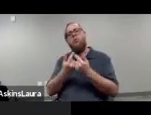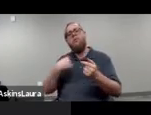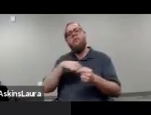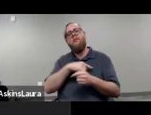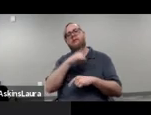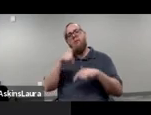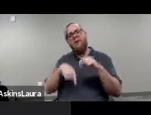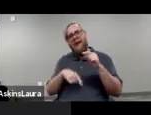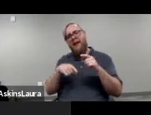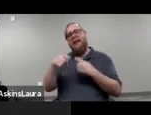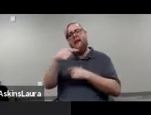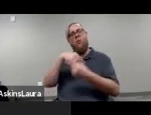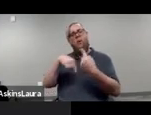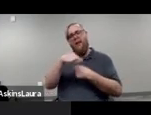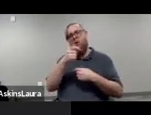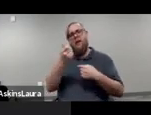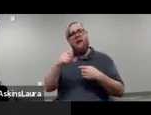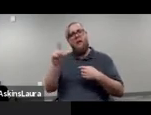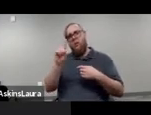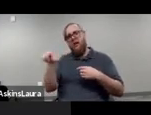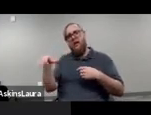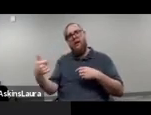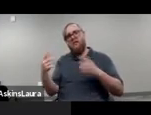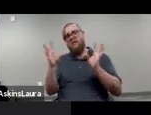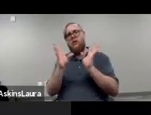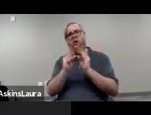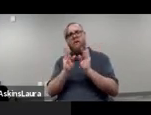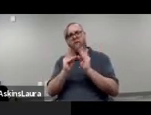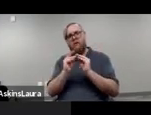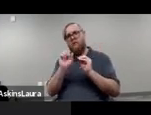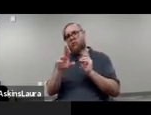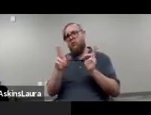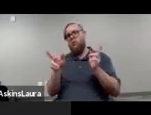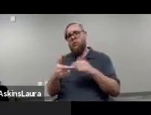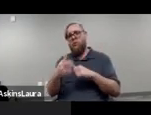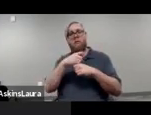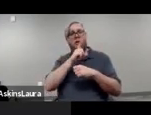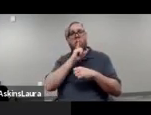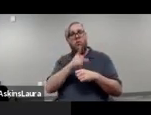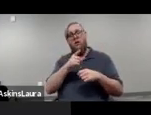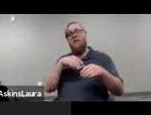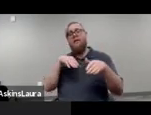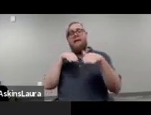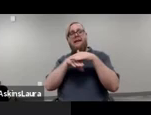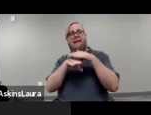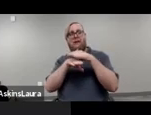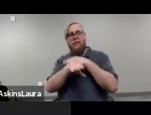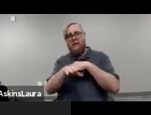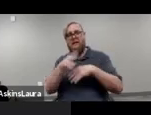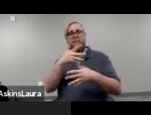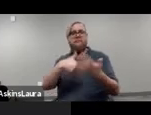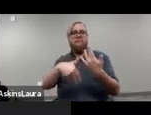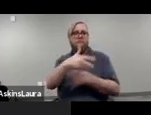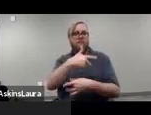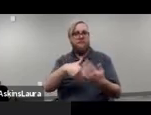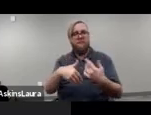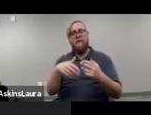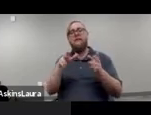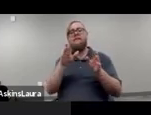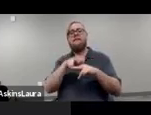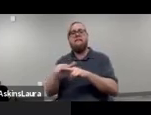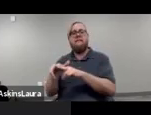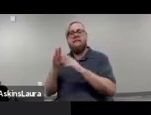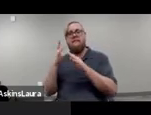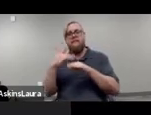but we can't get around anywhere else in the conference or in the room. So making sure that integrated seating is also encompassed in your event.